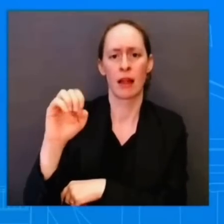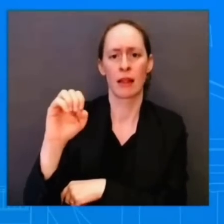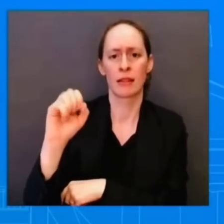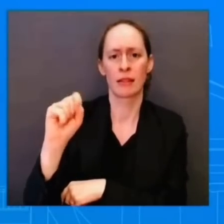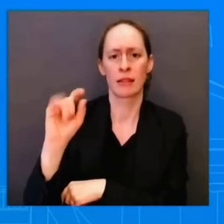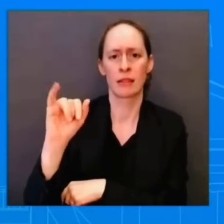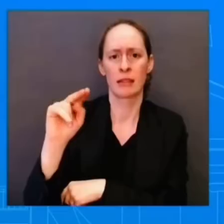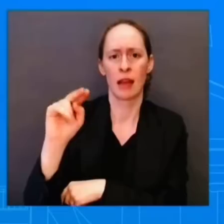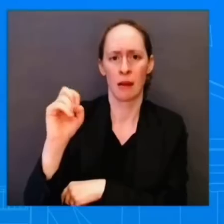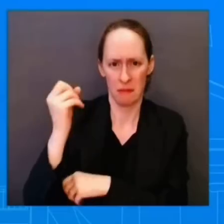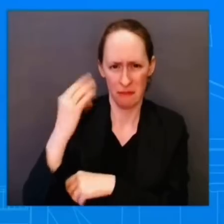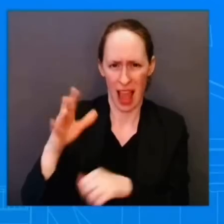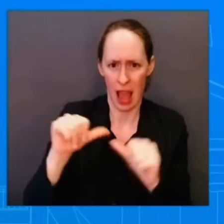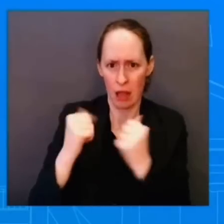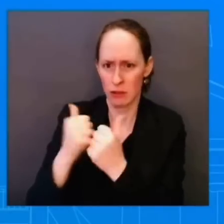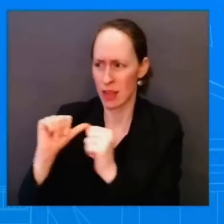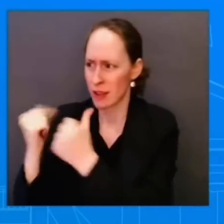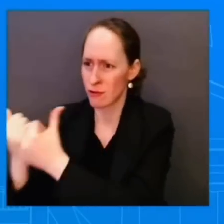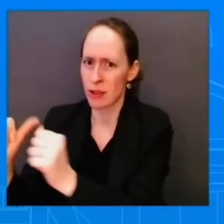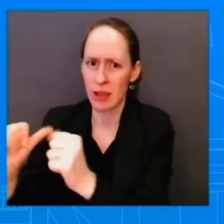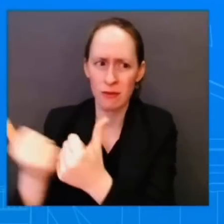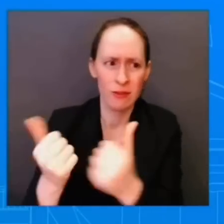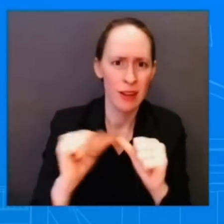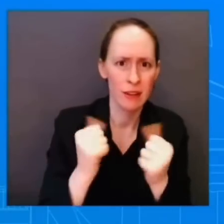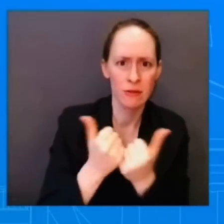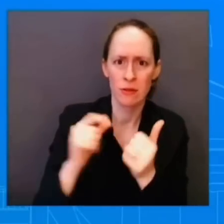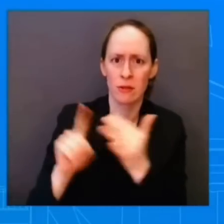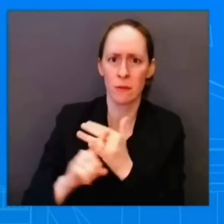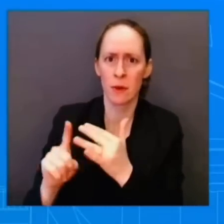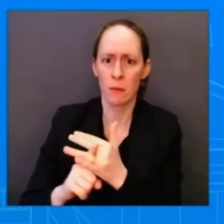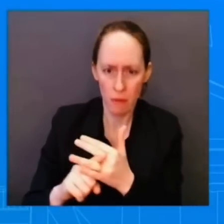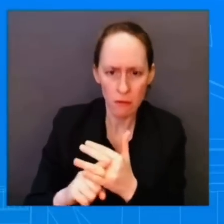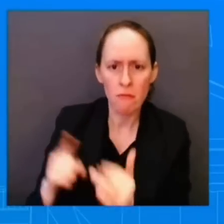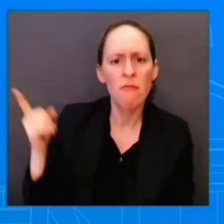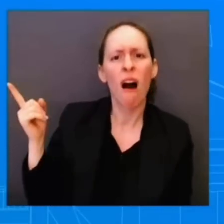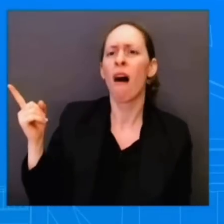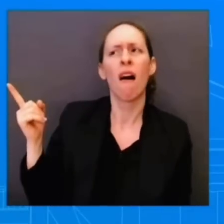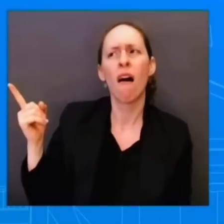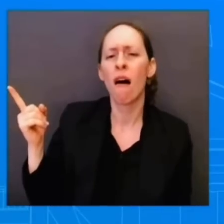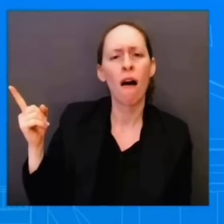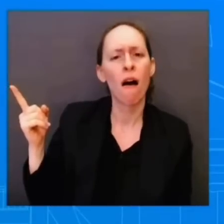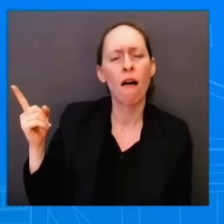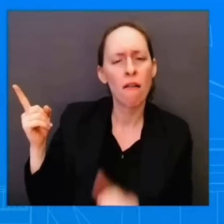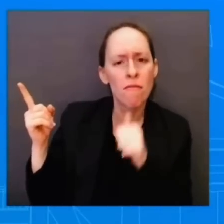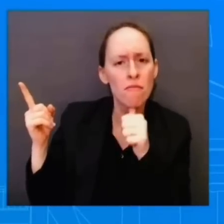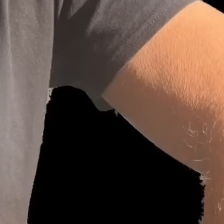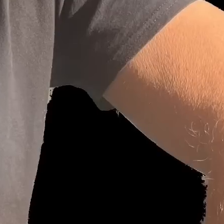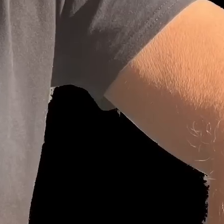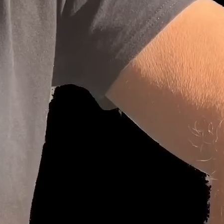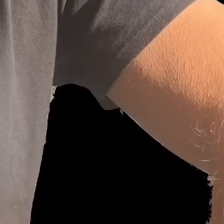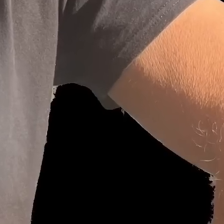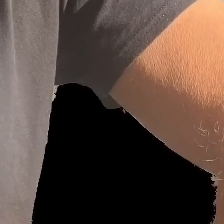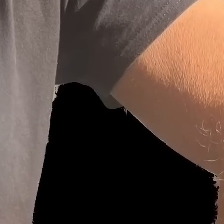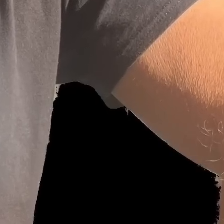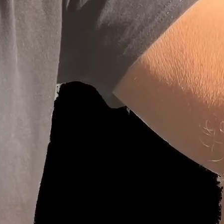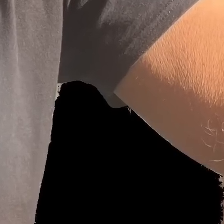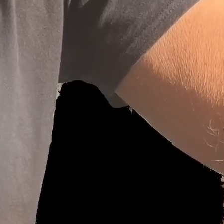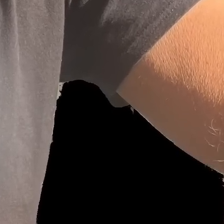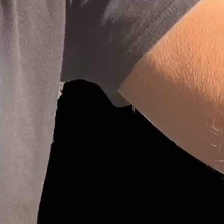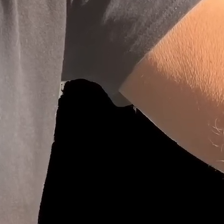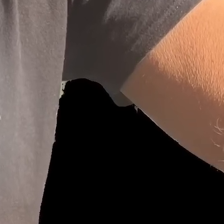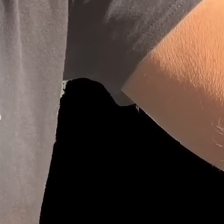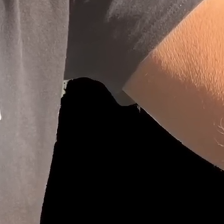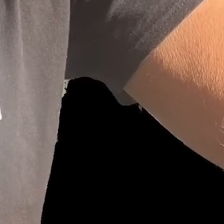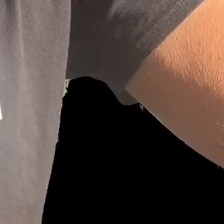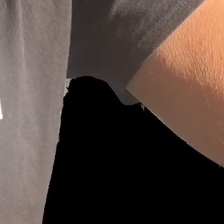why the president wouldn't go to East Palestine. Does it simply not meet the bar for a presidential visit? This must be a rhetorical